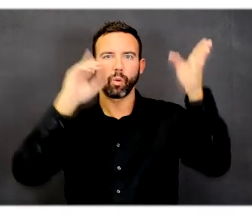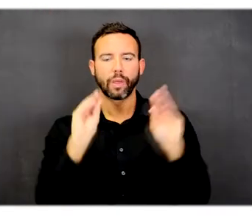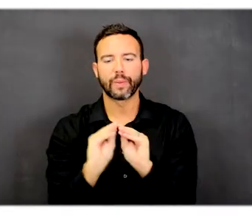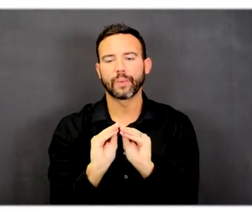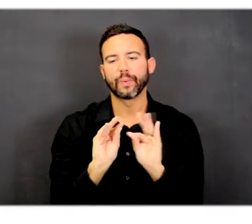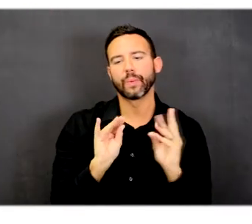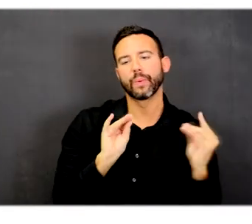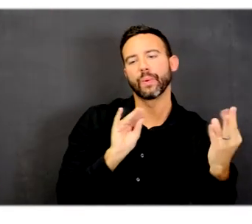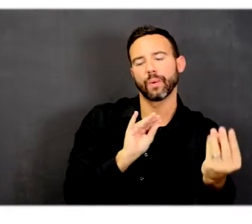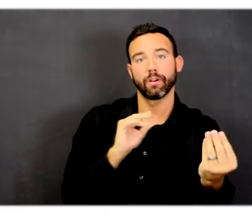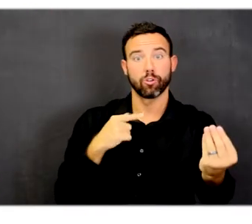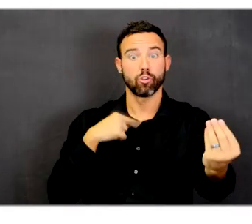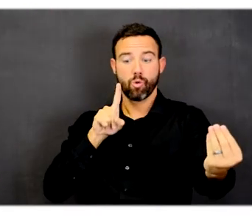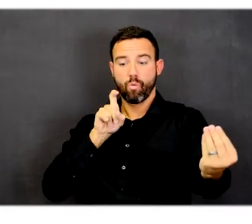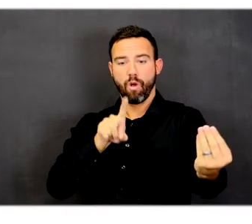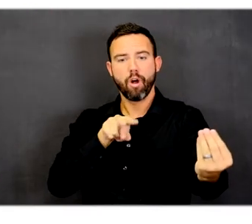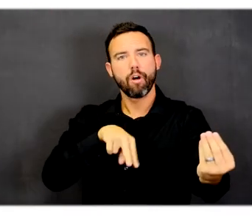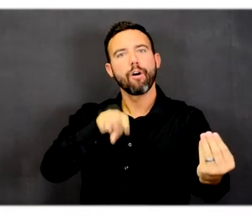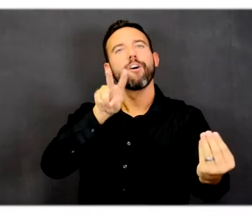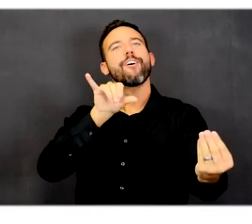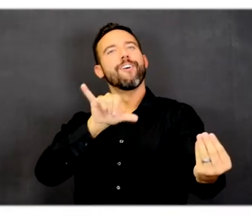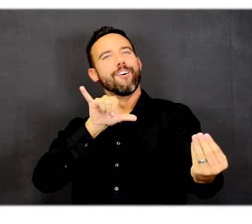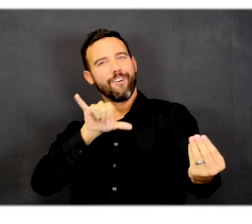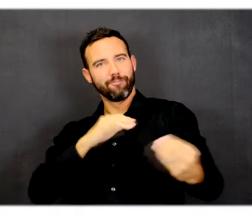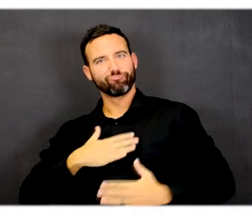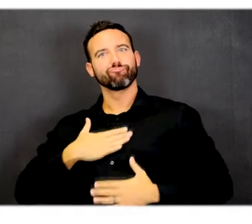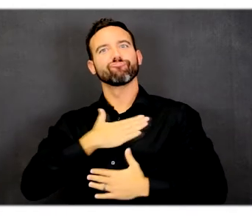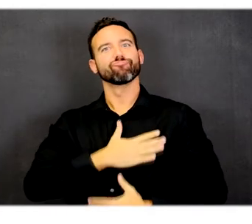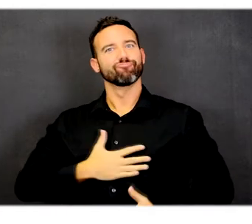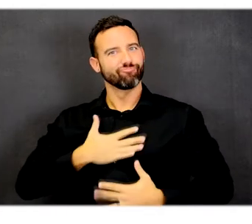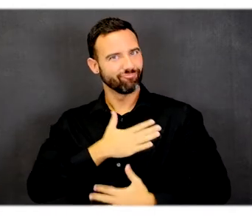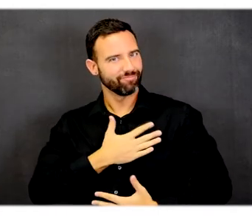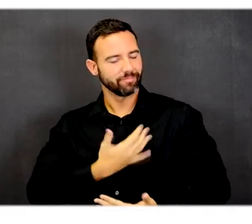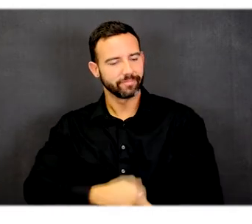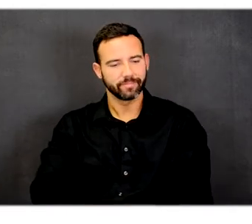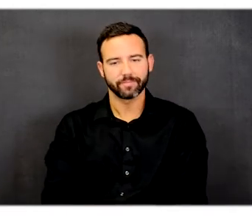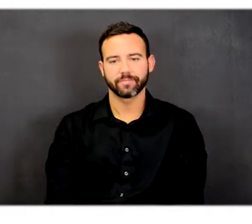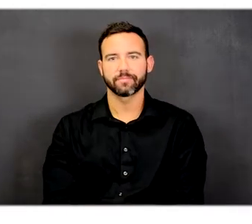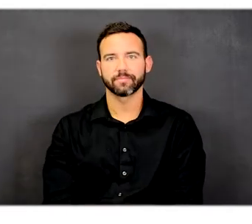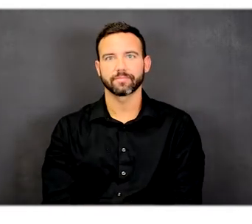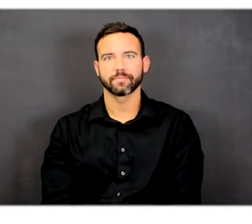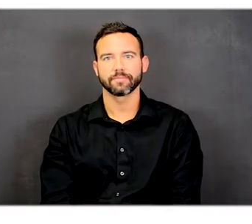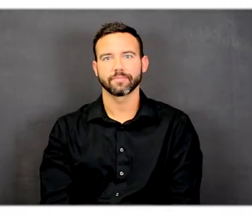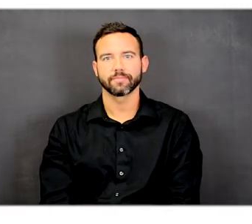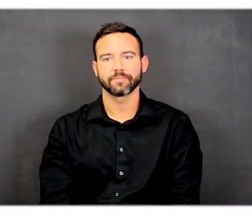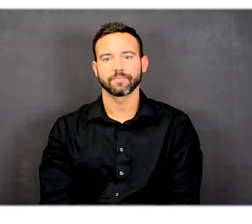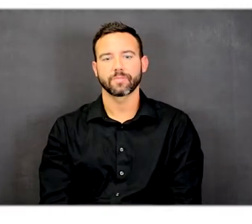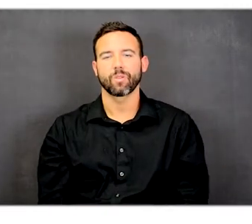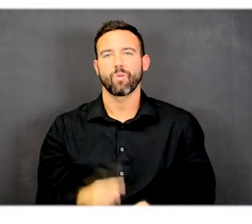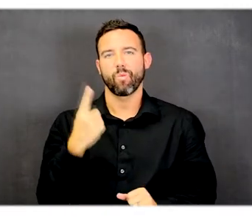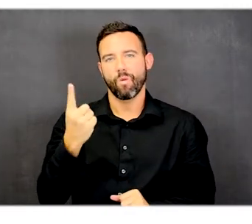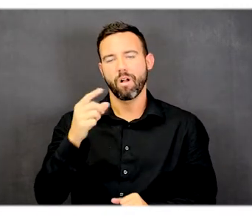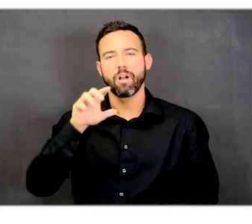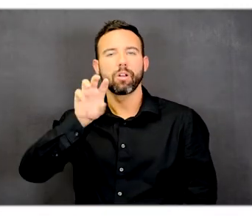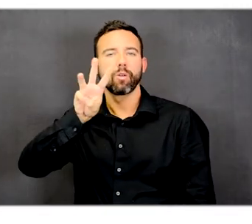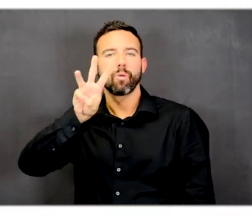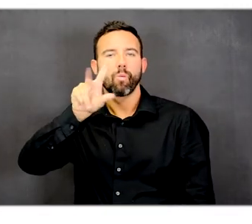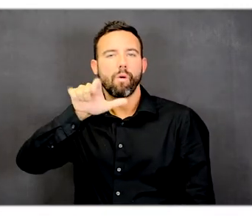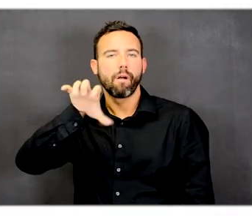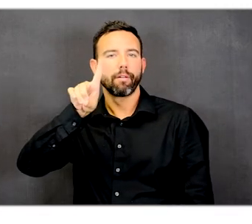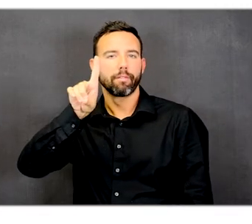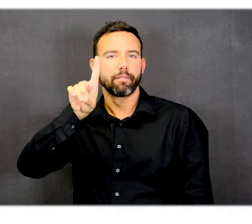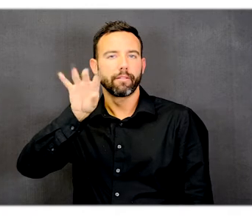approach to the building and these outside areas. The biggest colored area is wildflower prairies